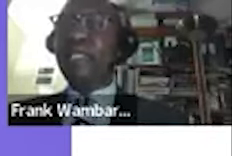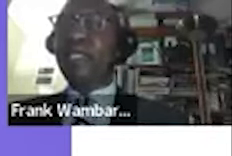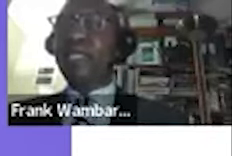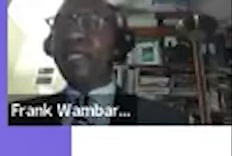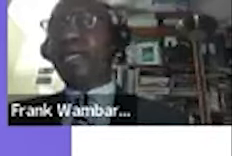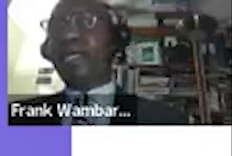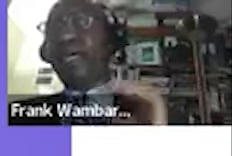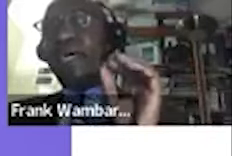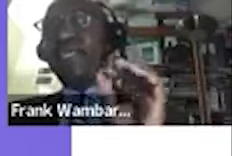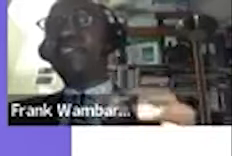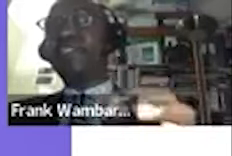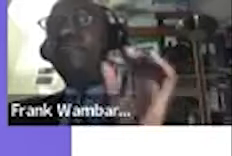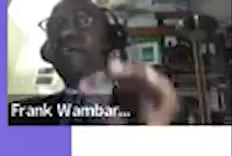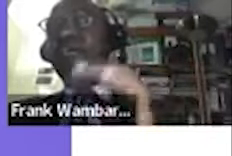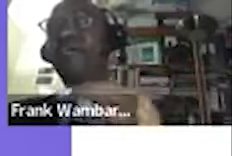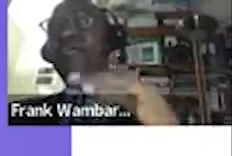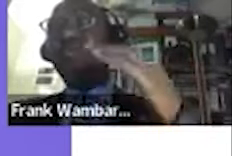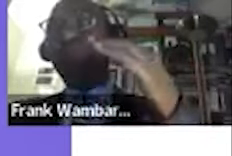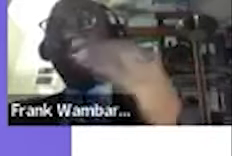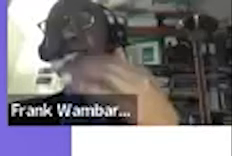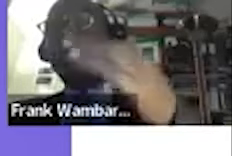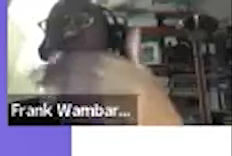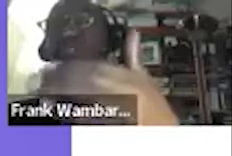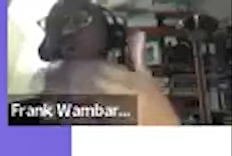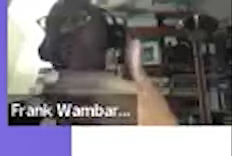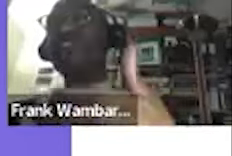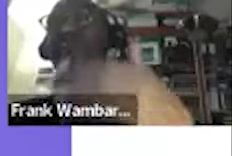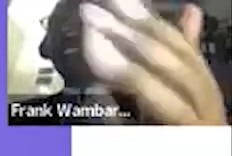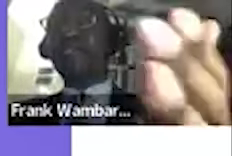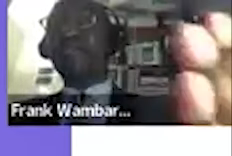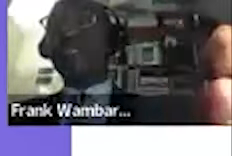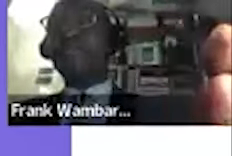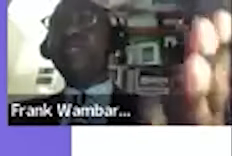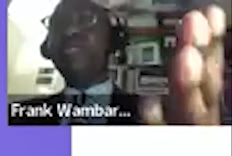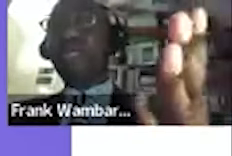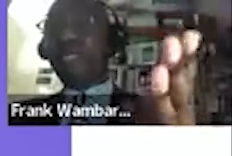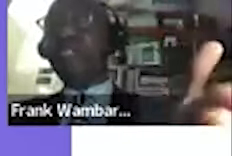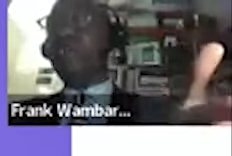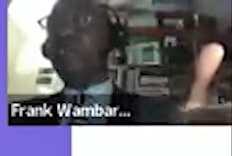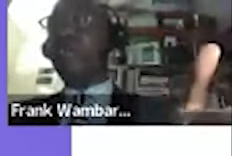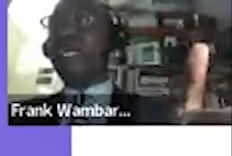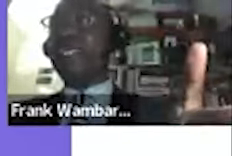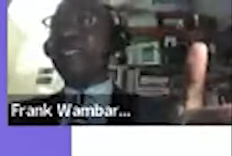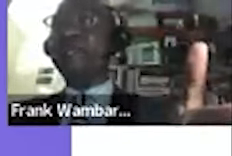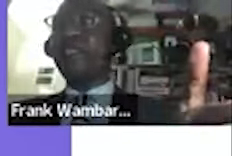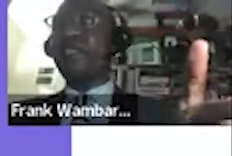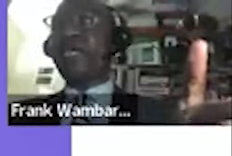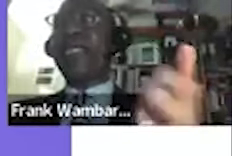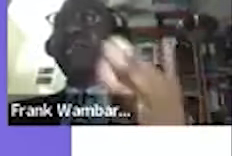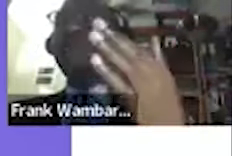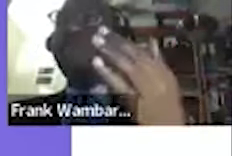land uh are the jobs uh if the the job you want to do is available in your local country